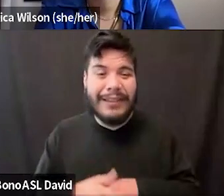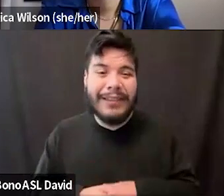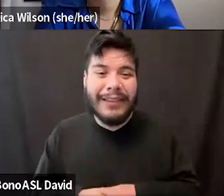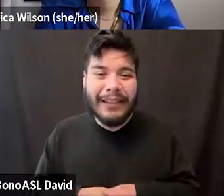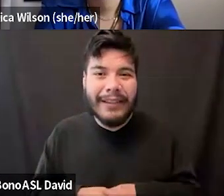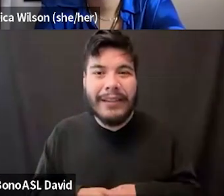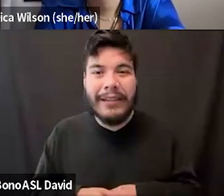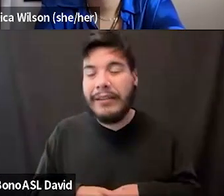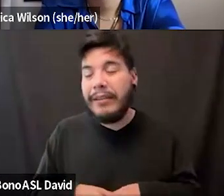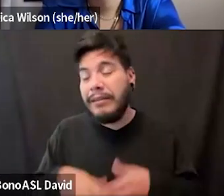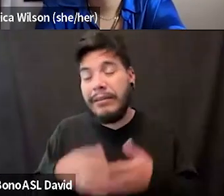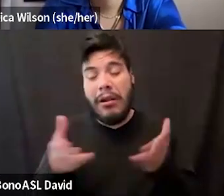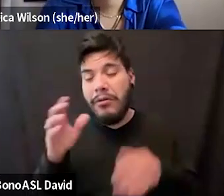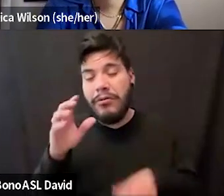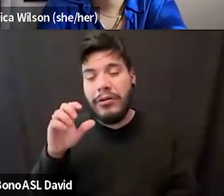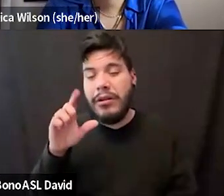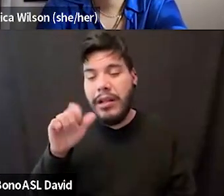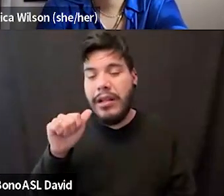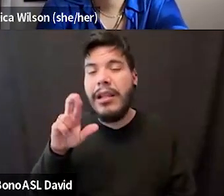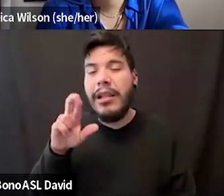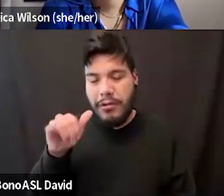yeah, every other social media though, Larry Mariola.